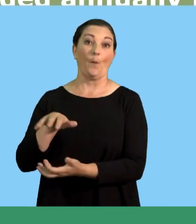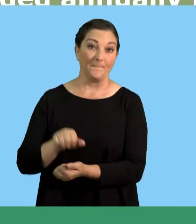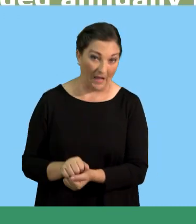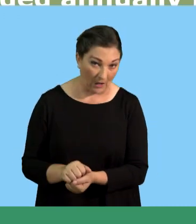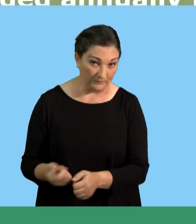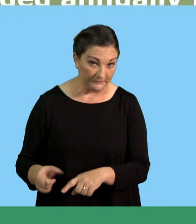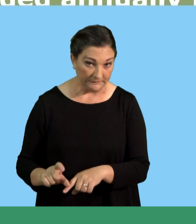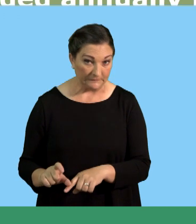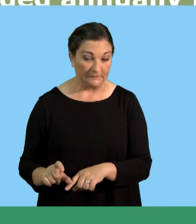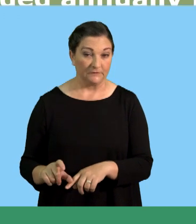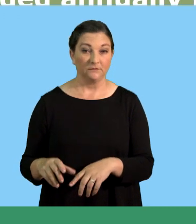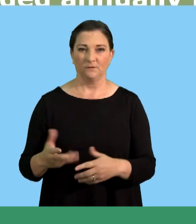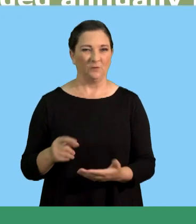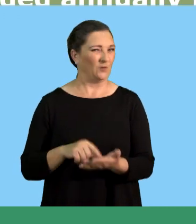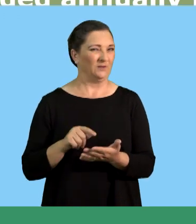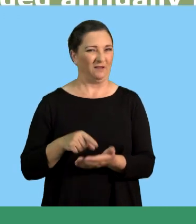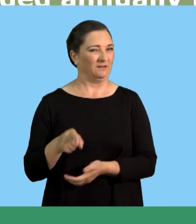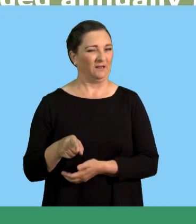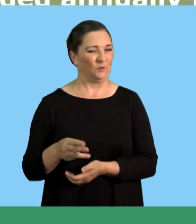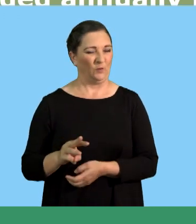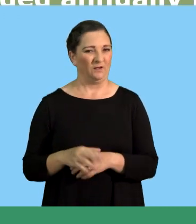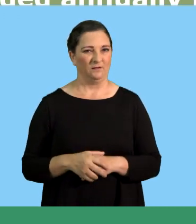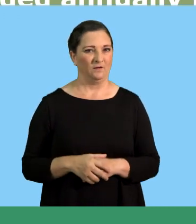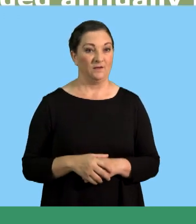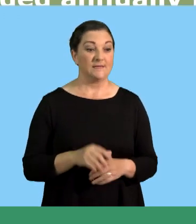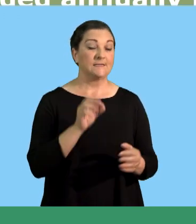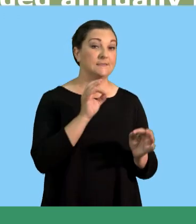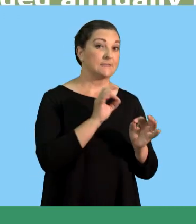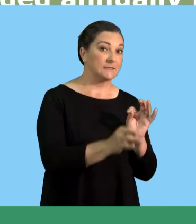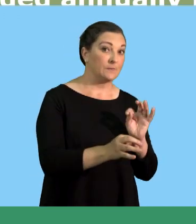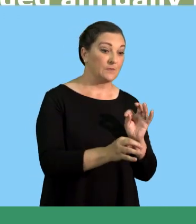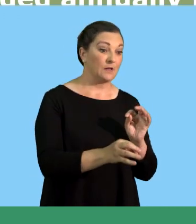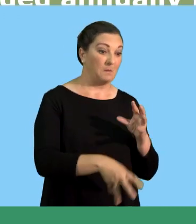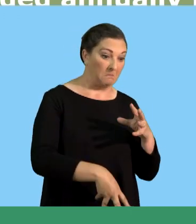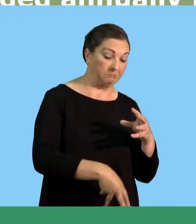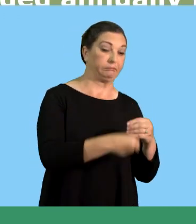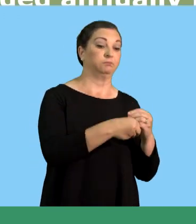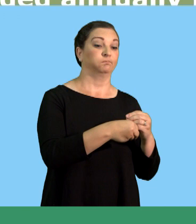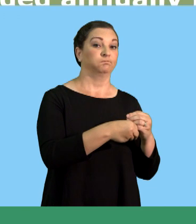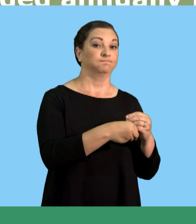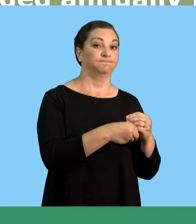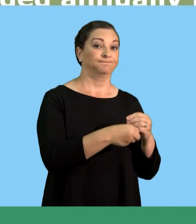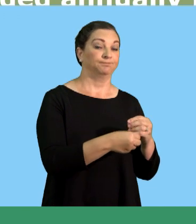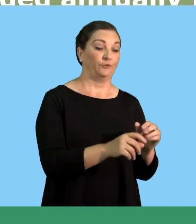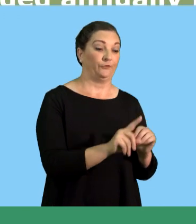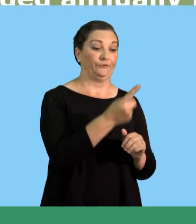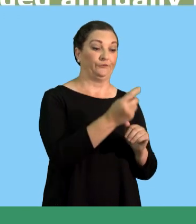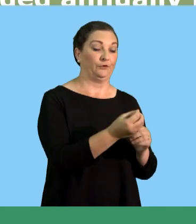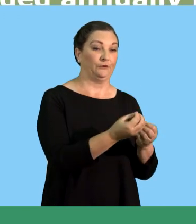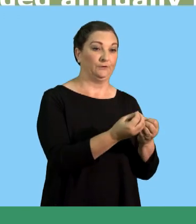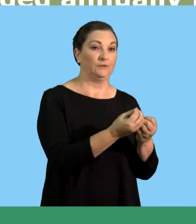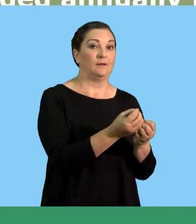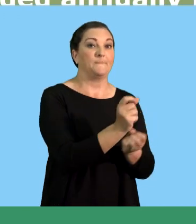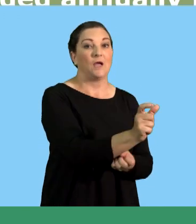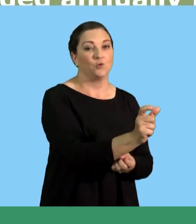interest plus compounded or we are not calculating the simple interest plus the principal amount.